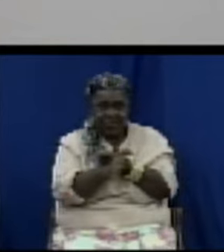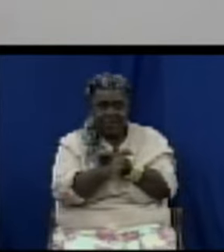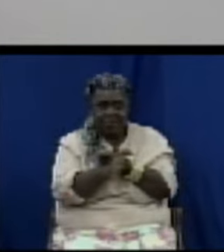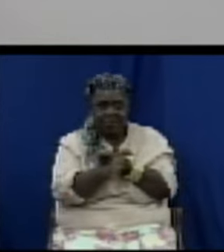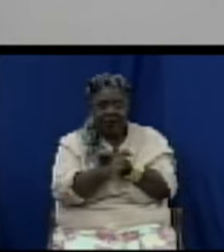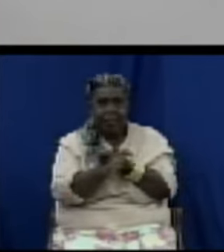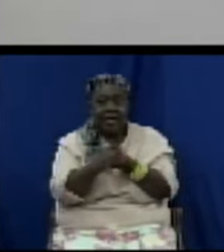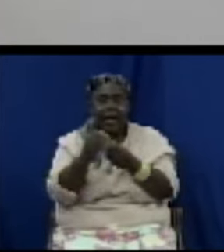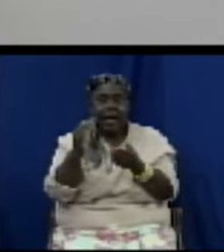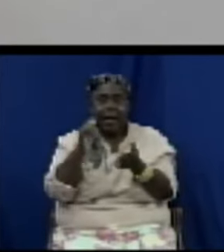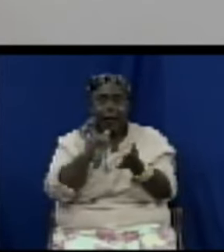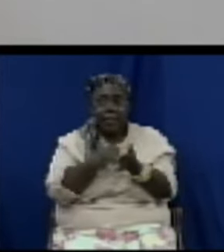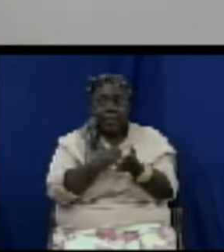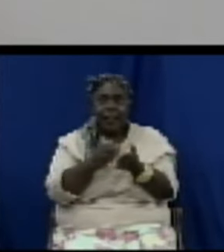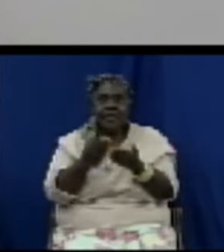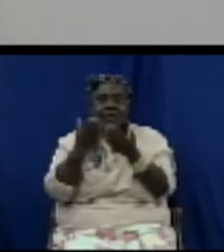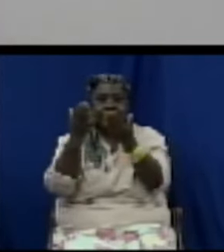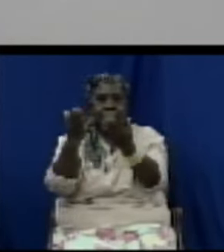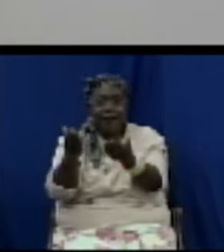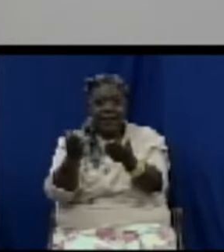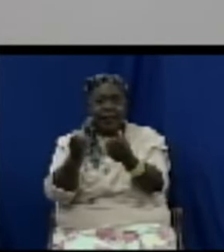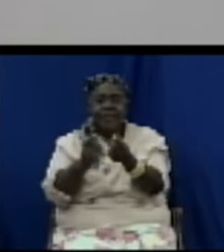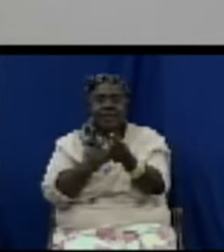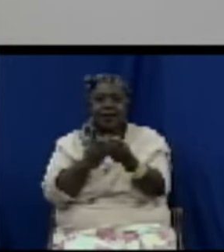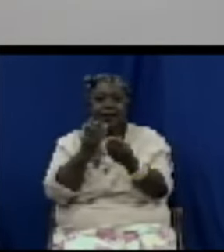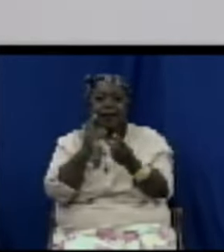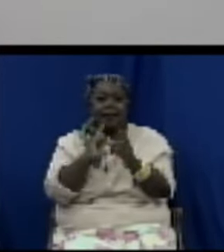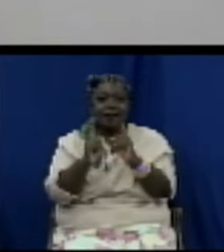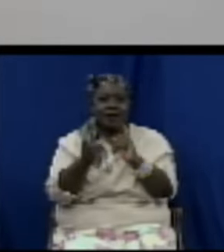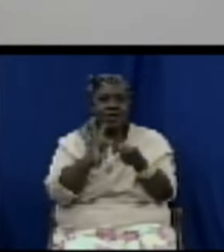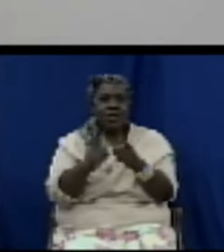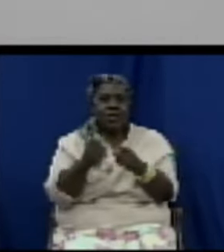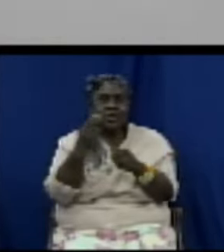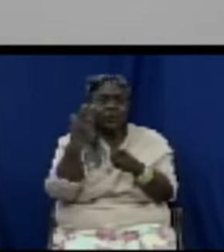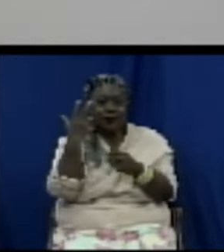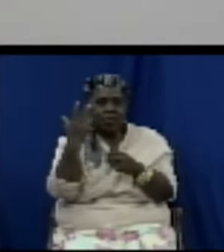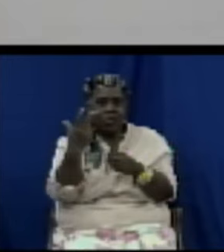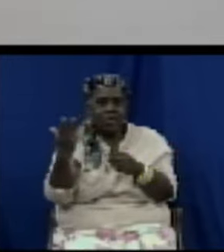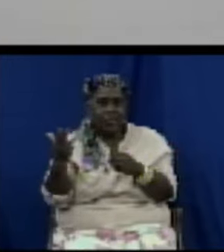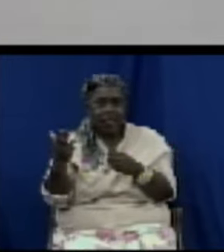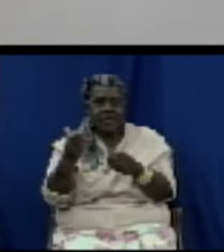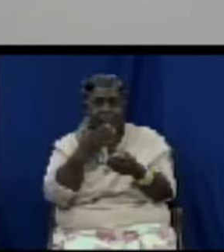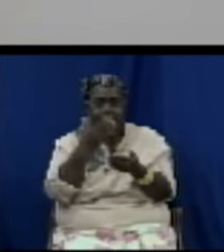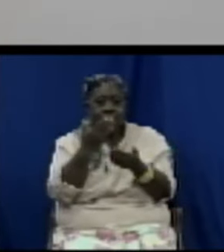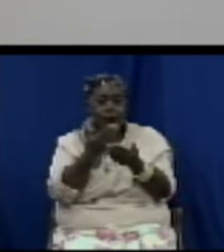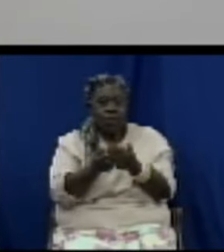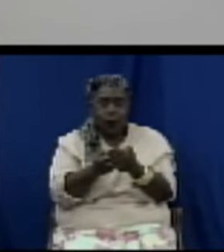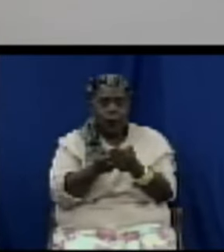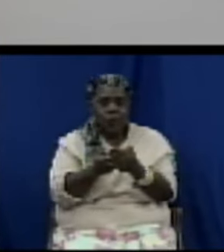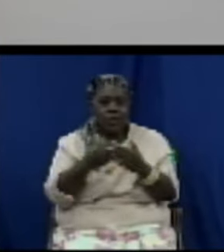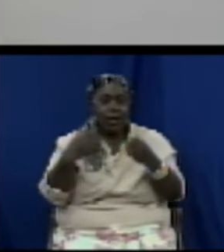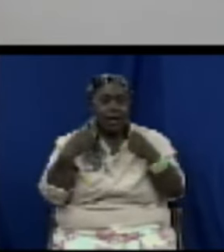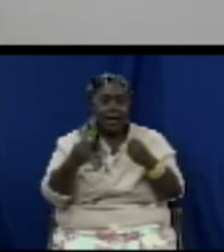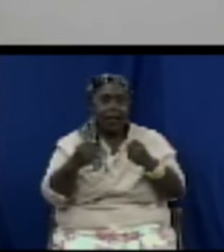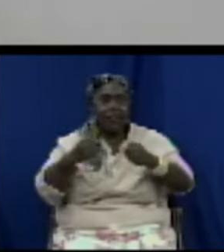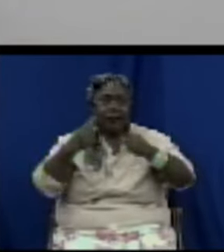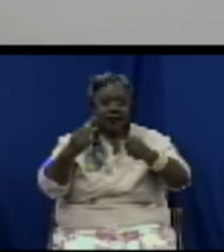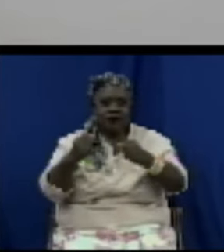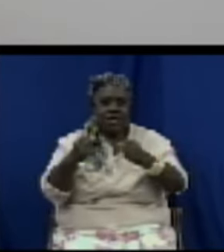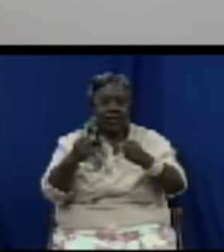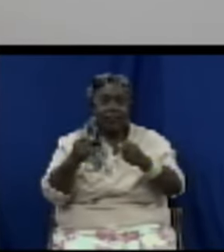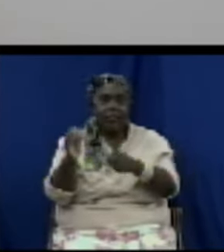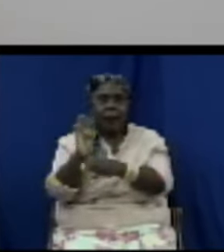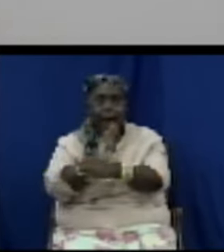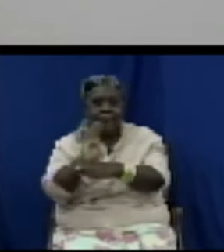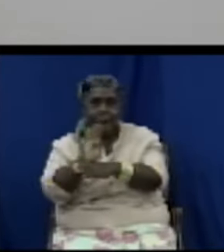three SDGs SDG 3 good health and well-being SDG 9 industry innovation and